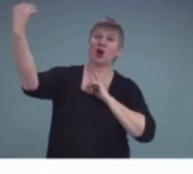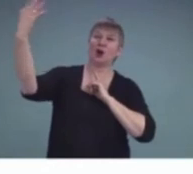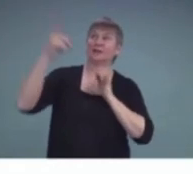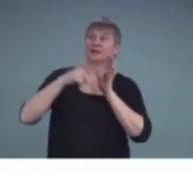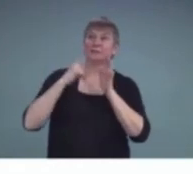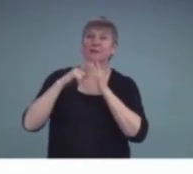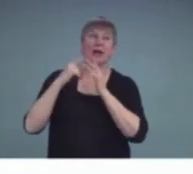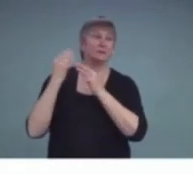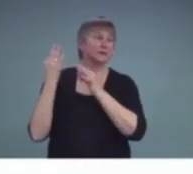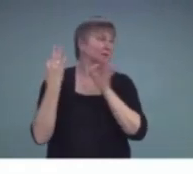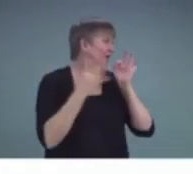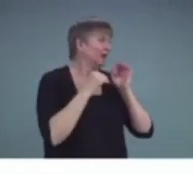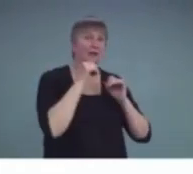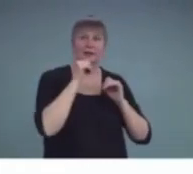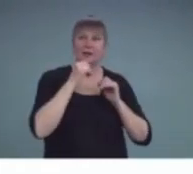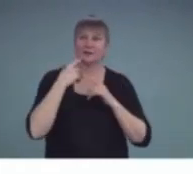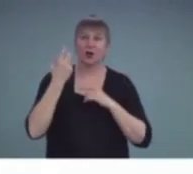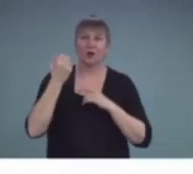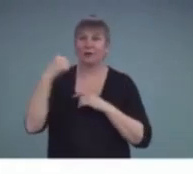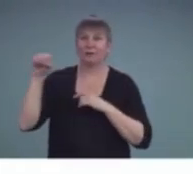you when they speak.